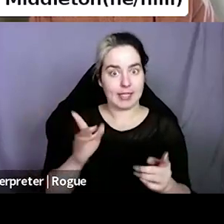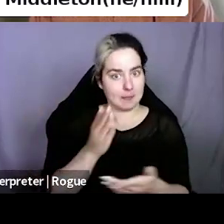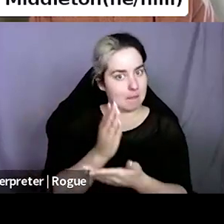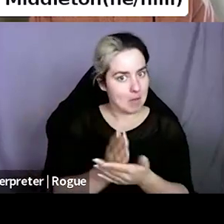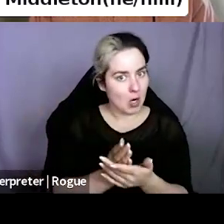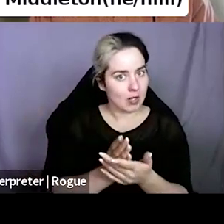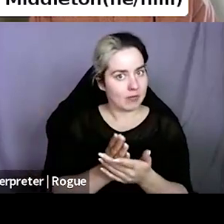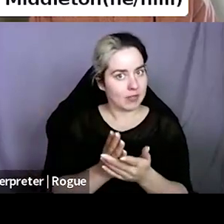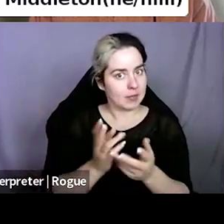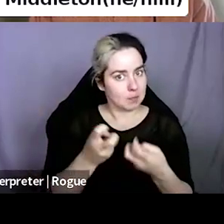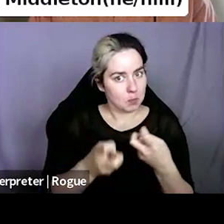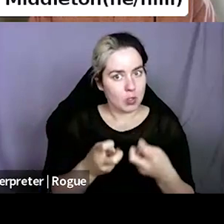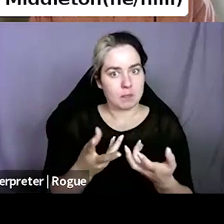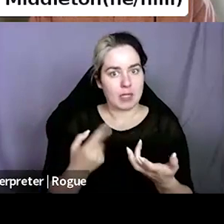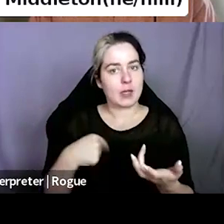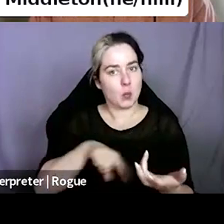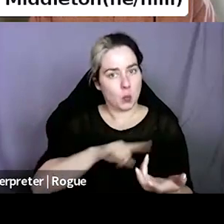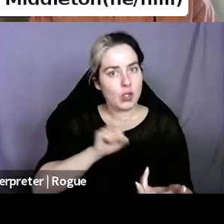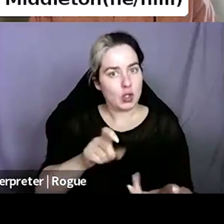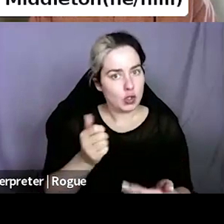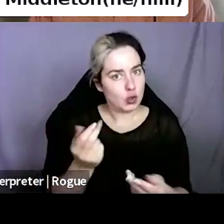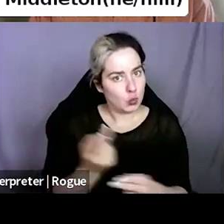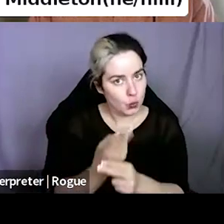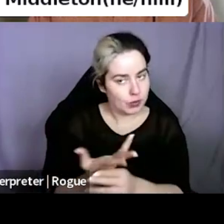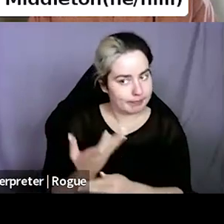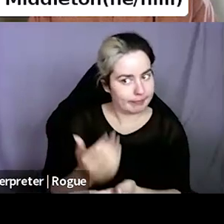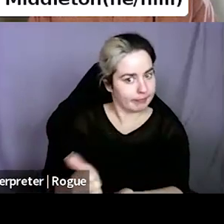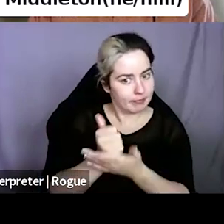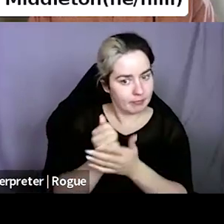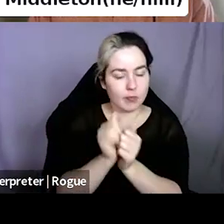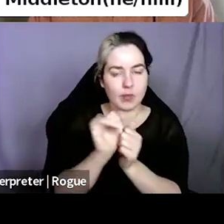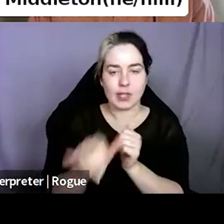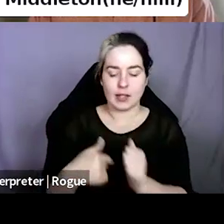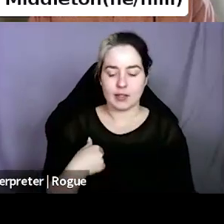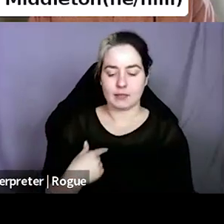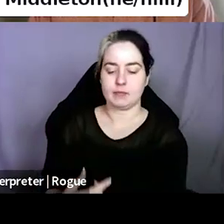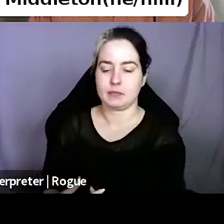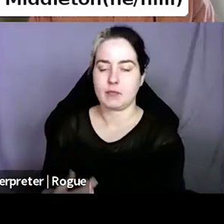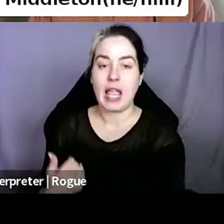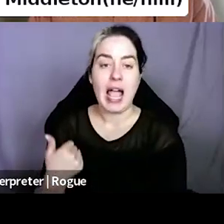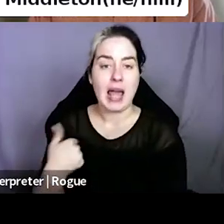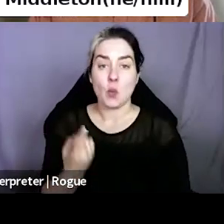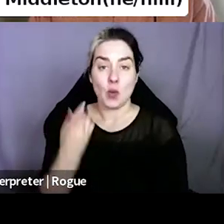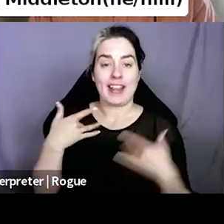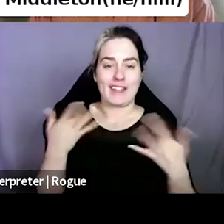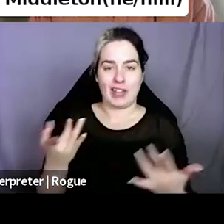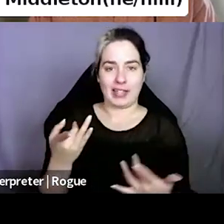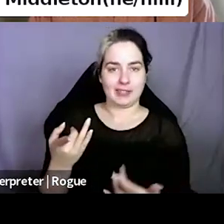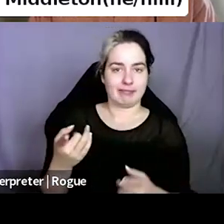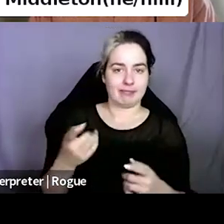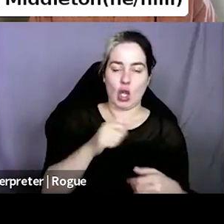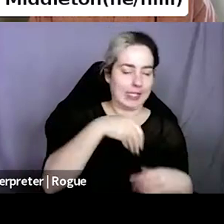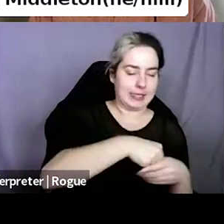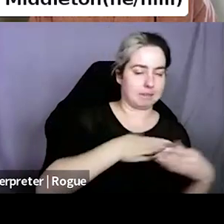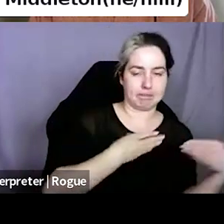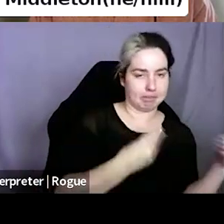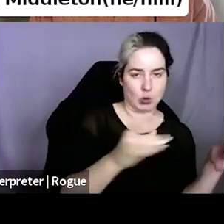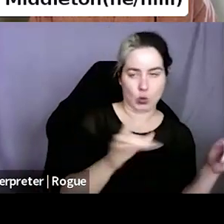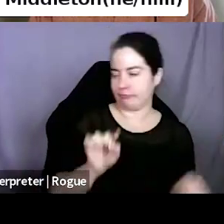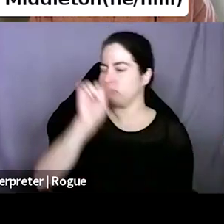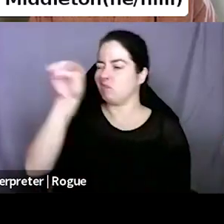And I think we could really use some help with that. I was at an offsite event over the weekend. And, um, one of the,